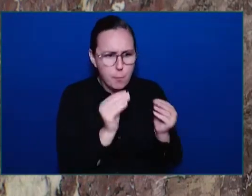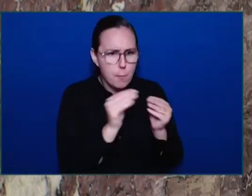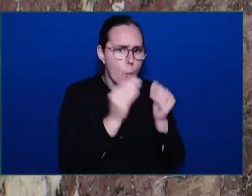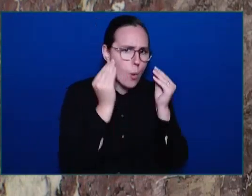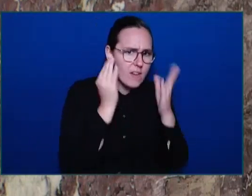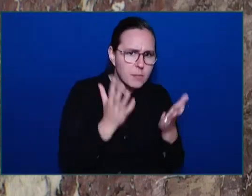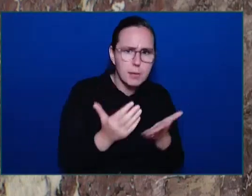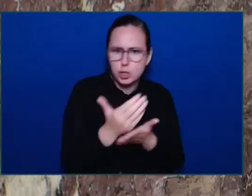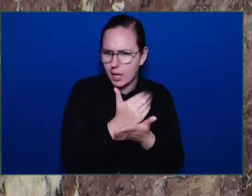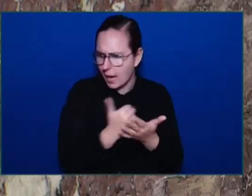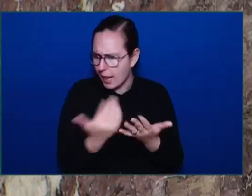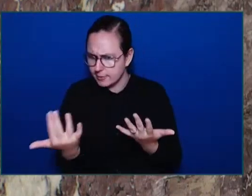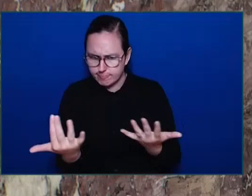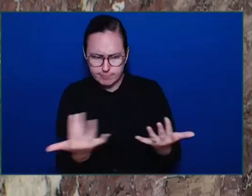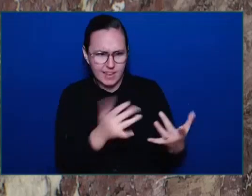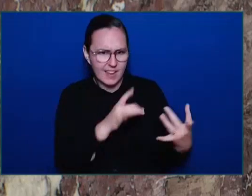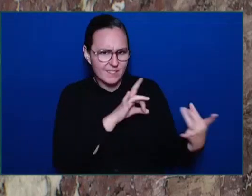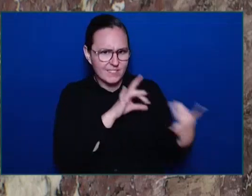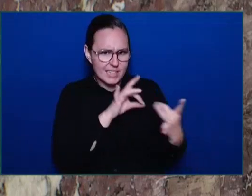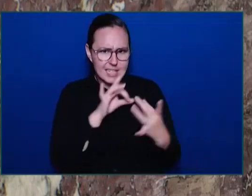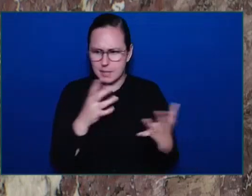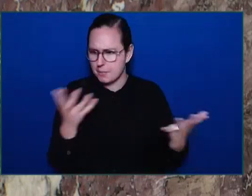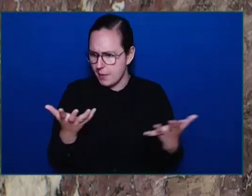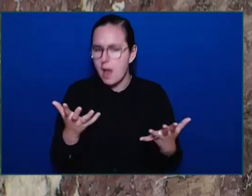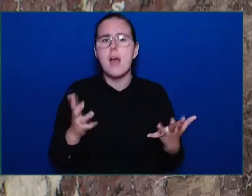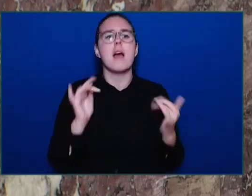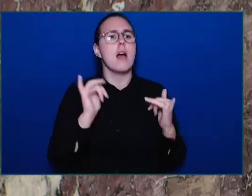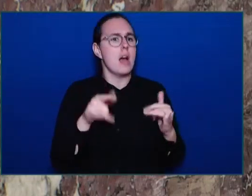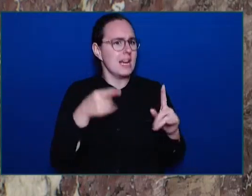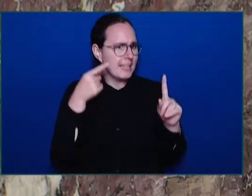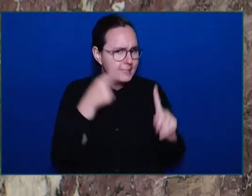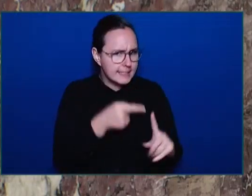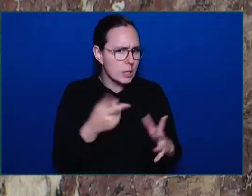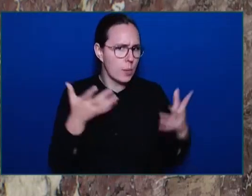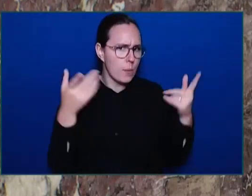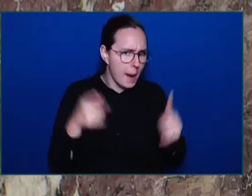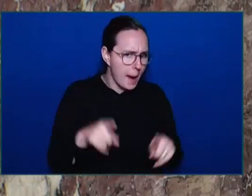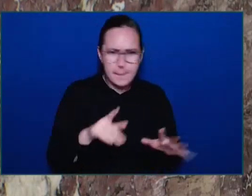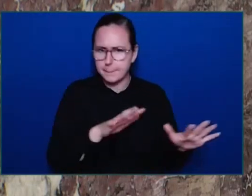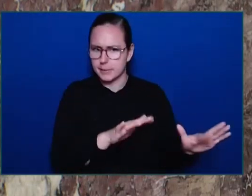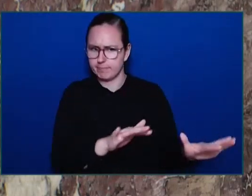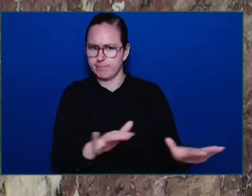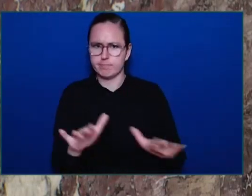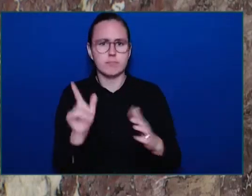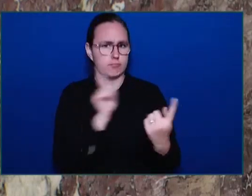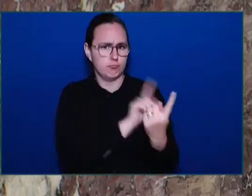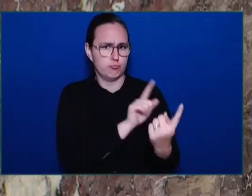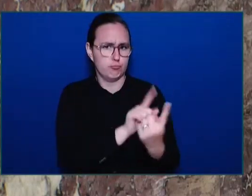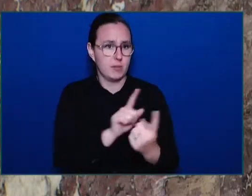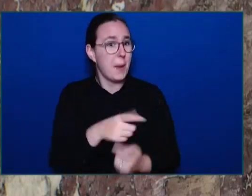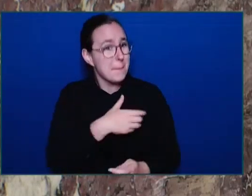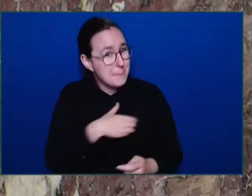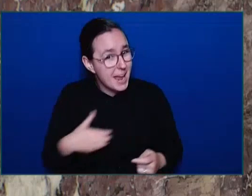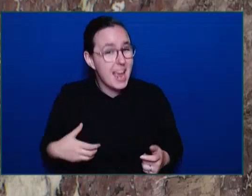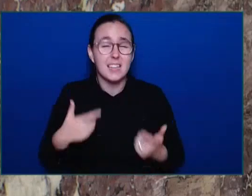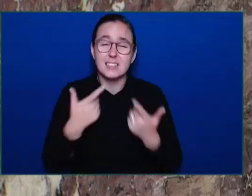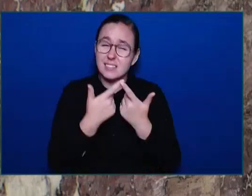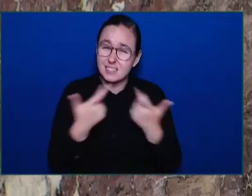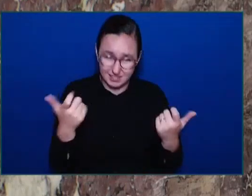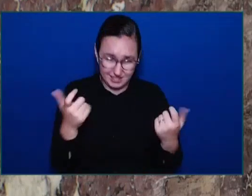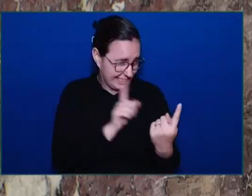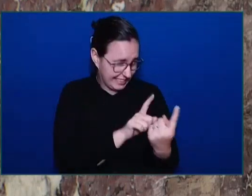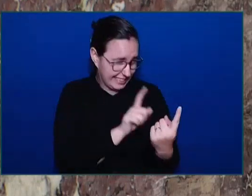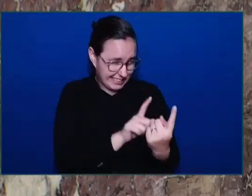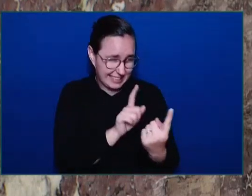specifically to each community. And mayors did that, Honourable Speaker. And the results out of that were the Lepard Report,